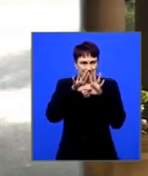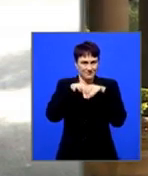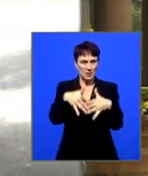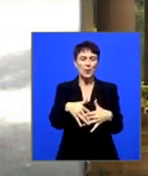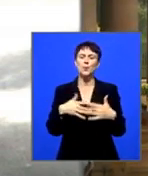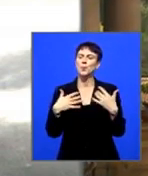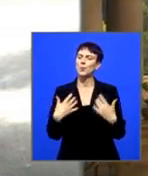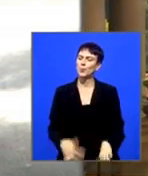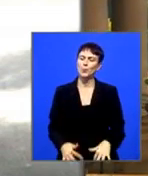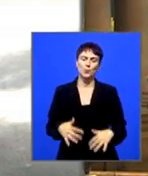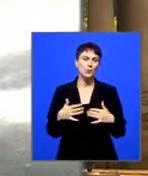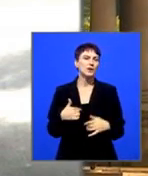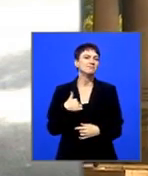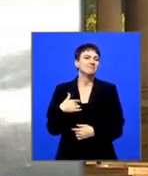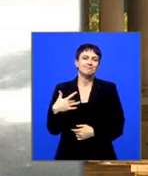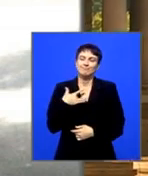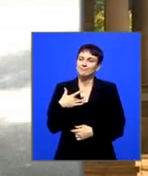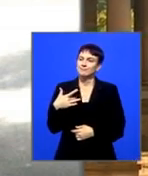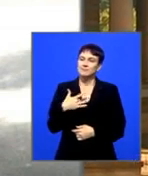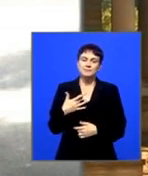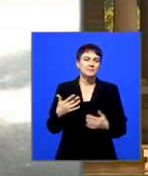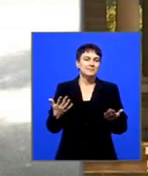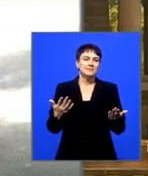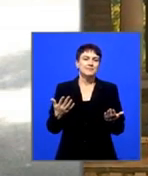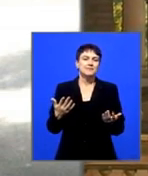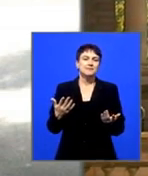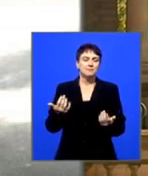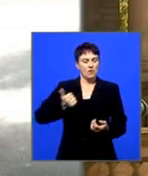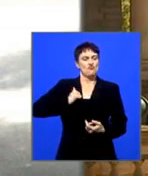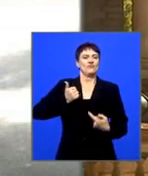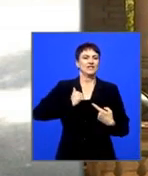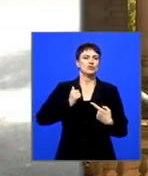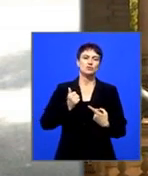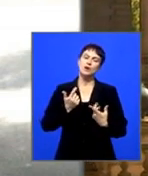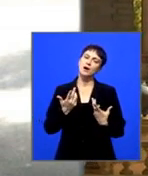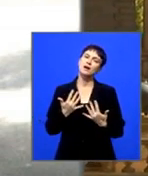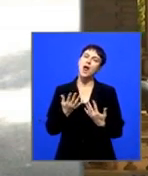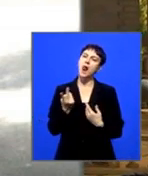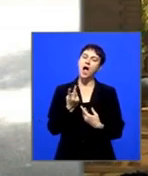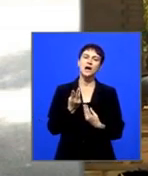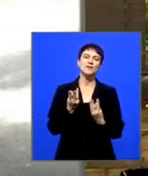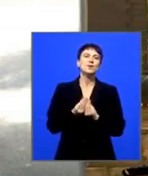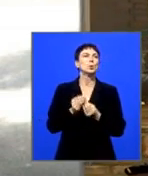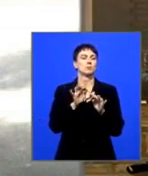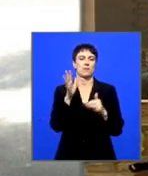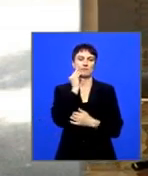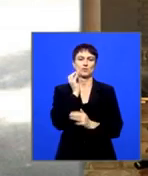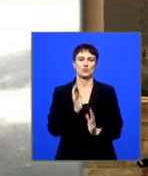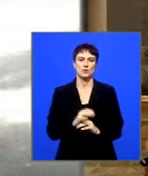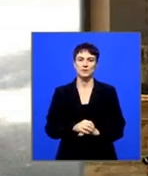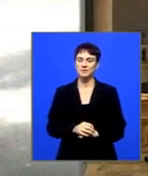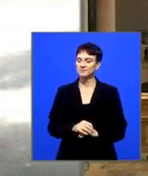it's just a rare privilege. Yeah, absolutely. Absolutely, Brajiri.